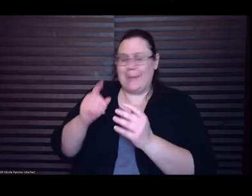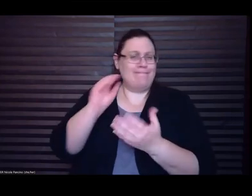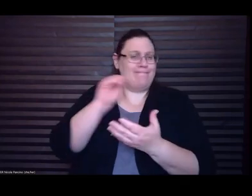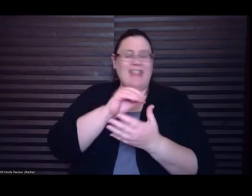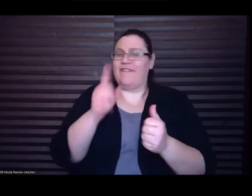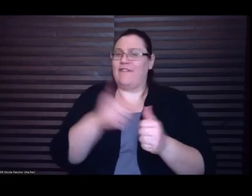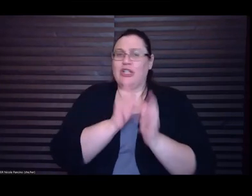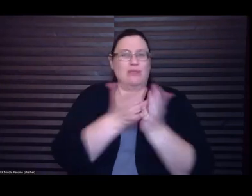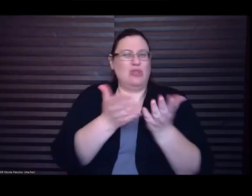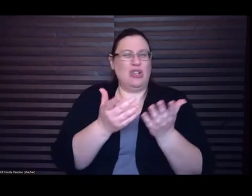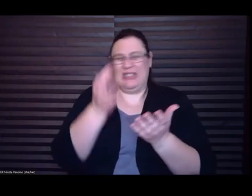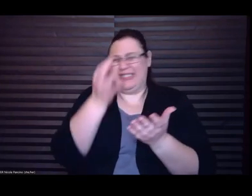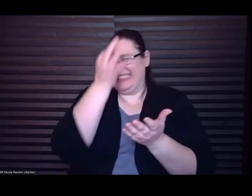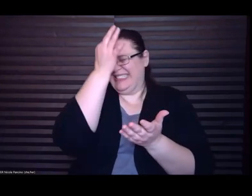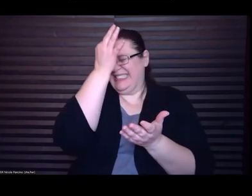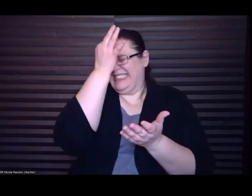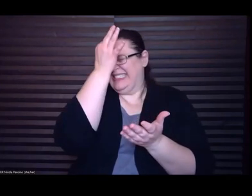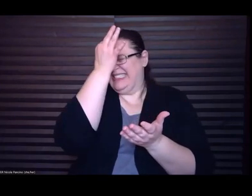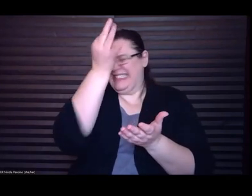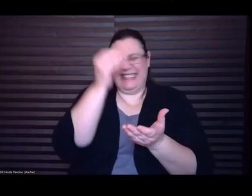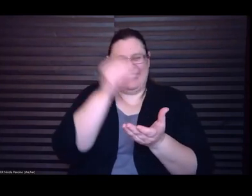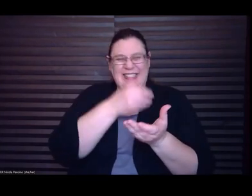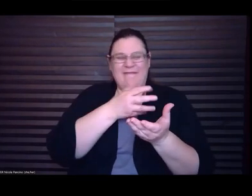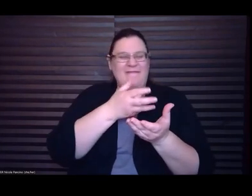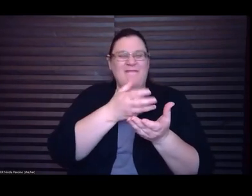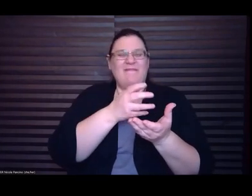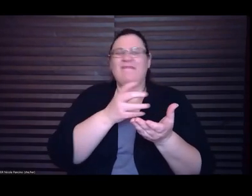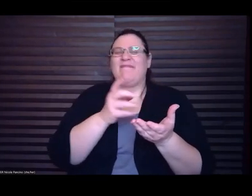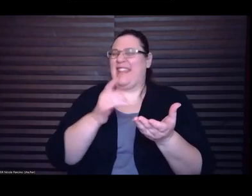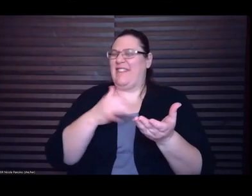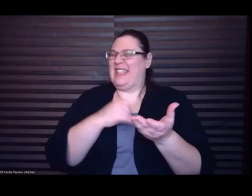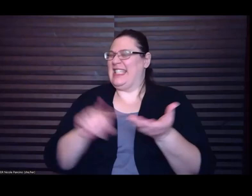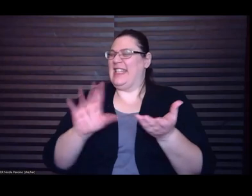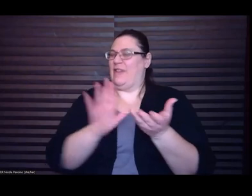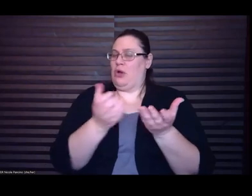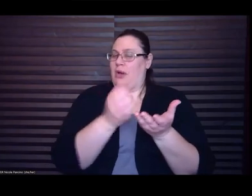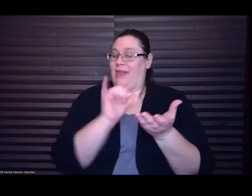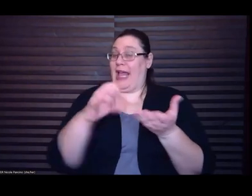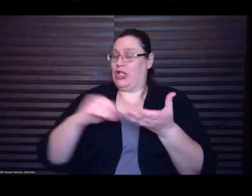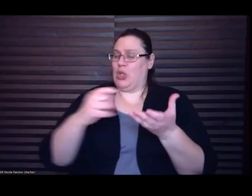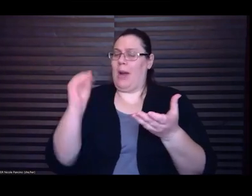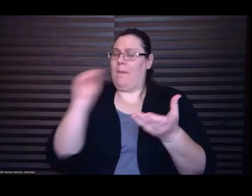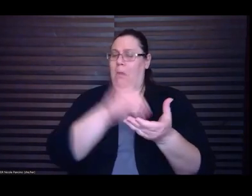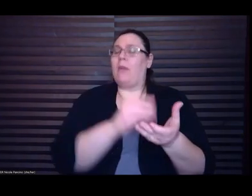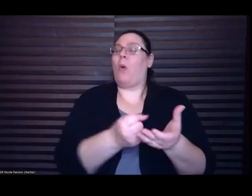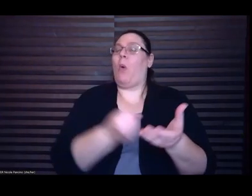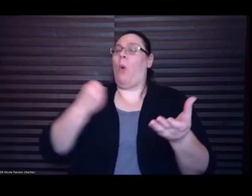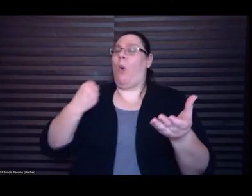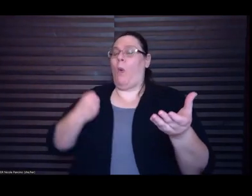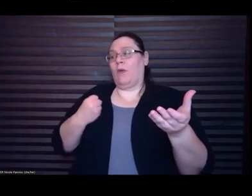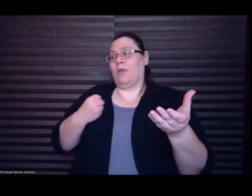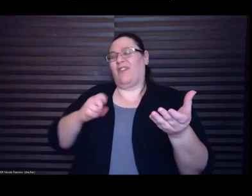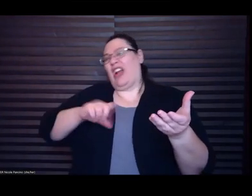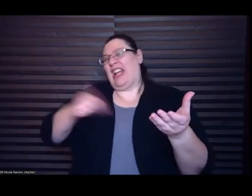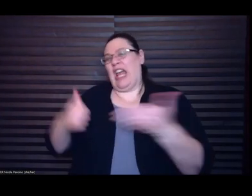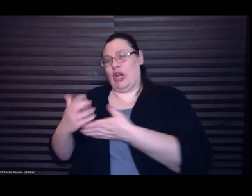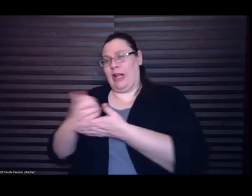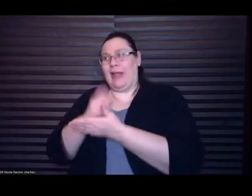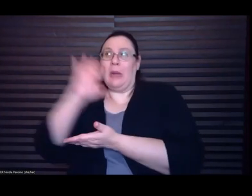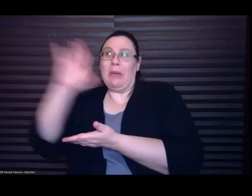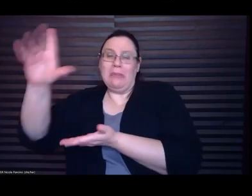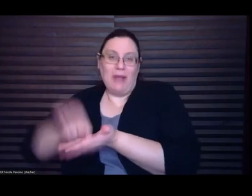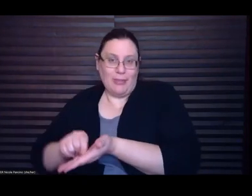book and I'm gonna just hold on to this story and like it'll be in another collection that I'll publish one day and like having this like just intense revelation about like